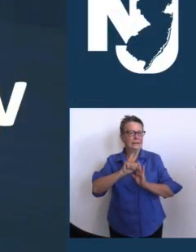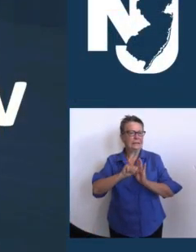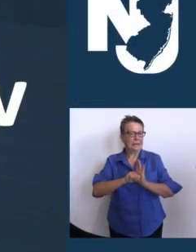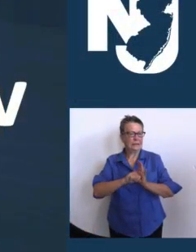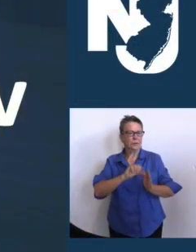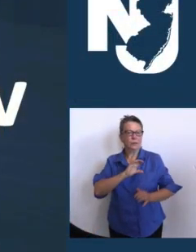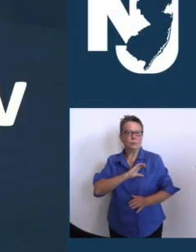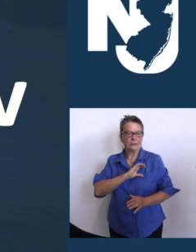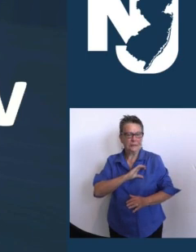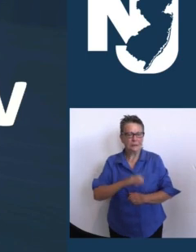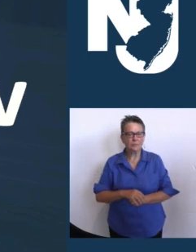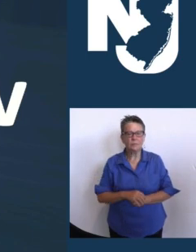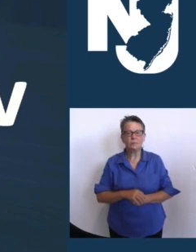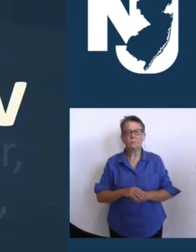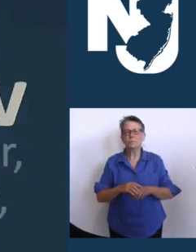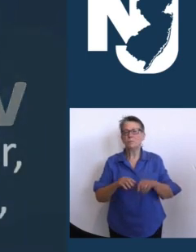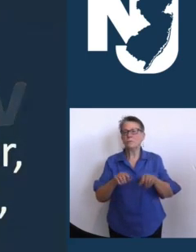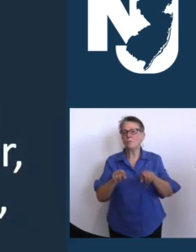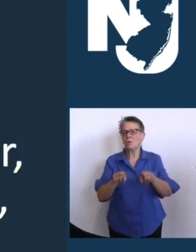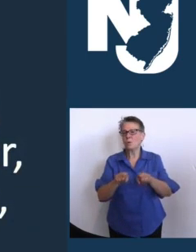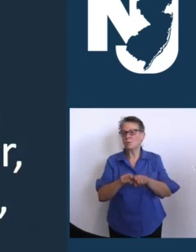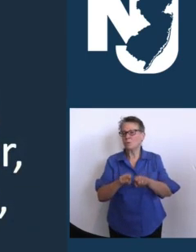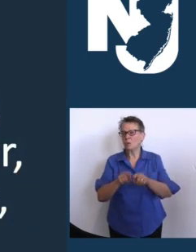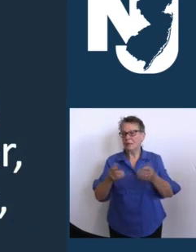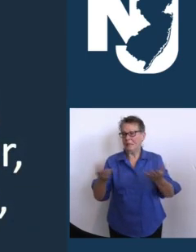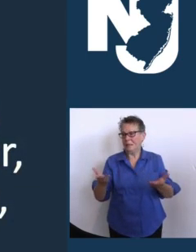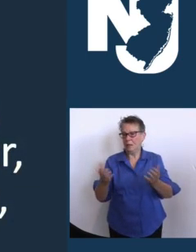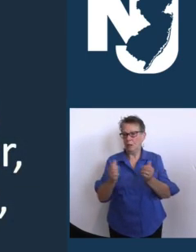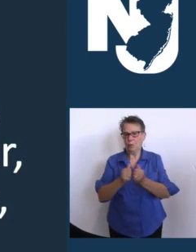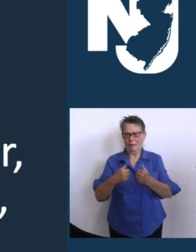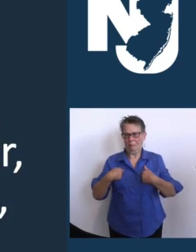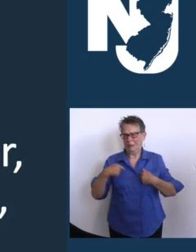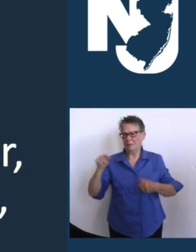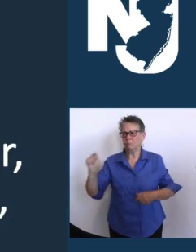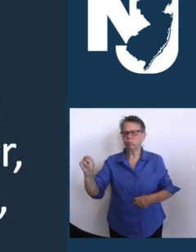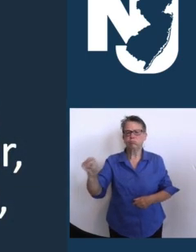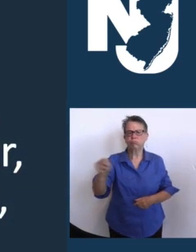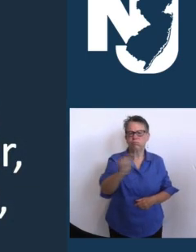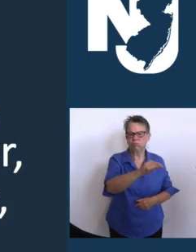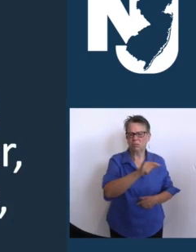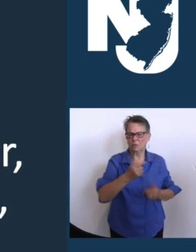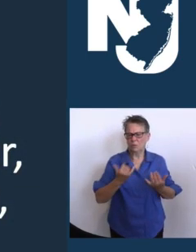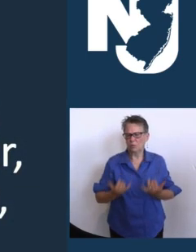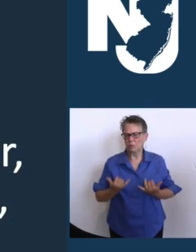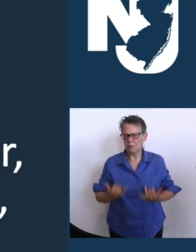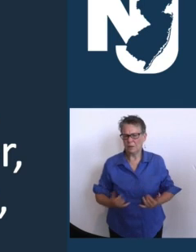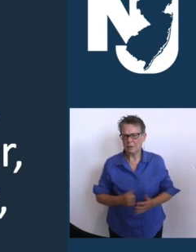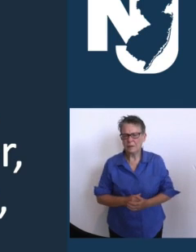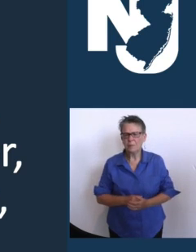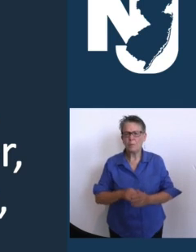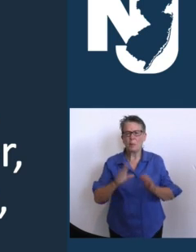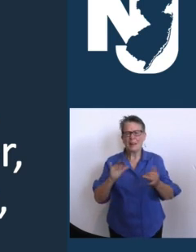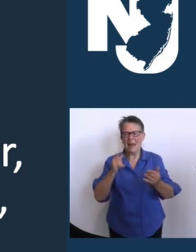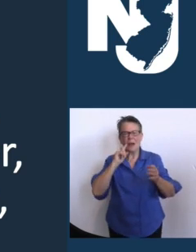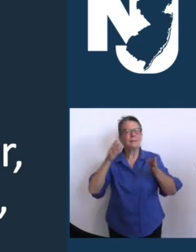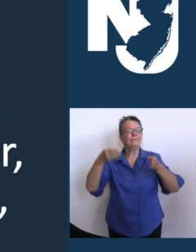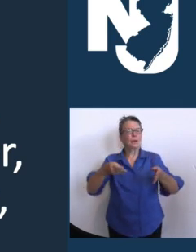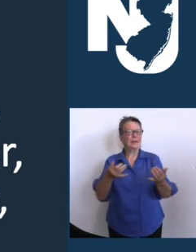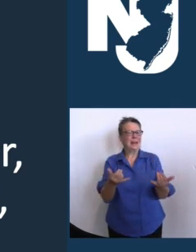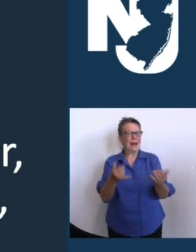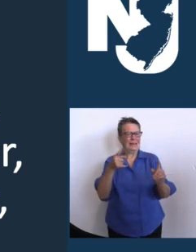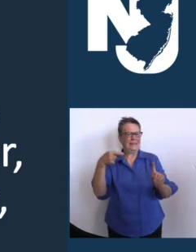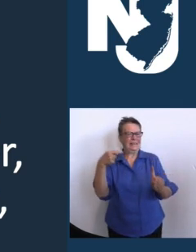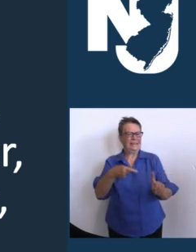a cast of thousands. Let's start with a quick update on our recovery from the remnants of tropical storm Ida,